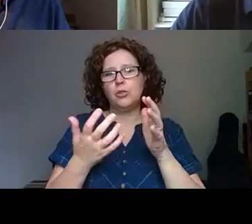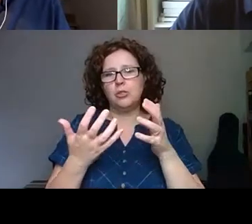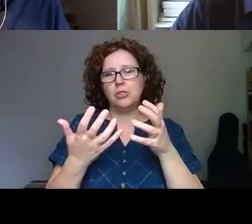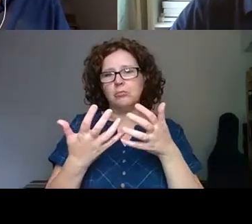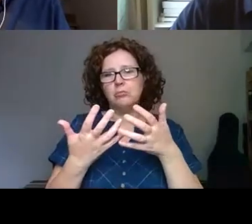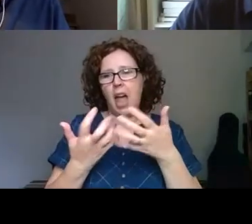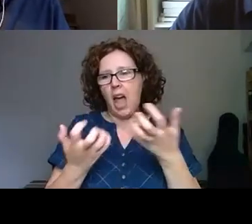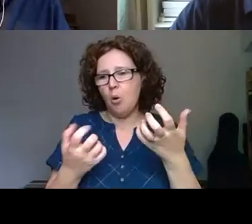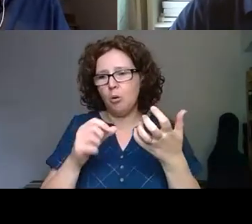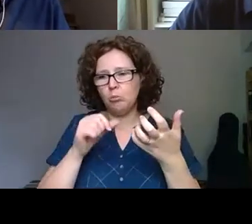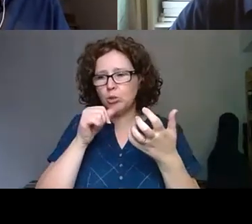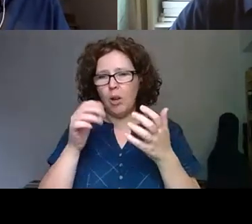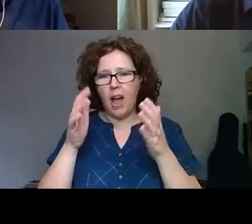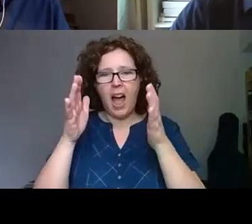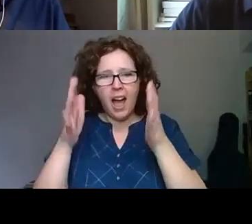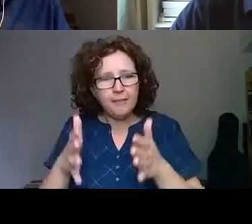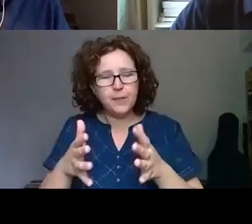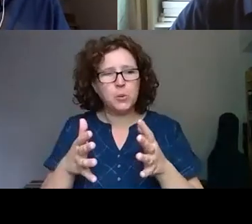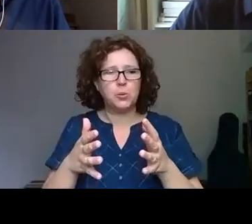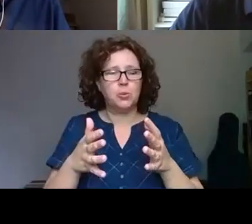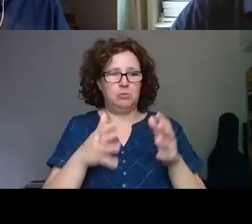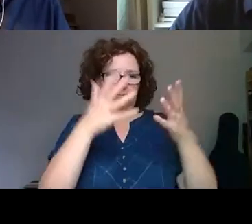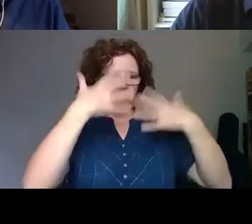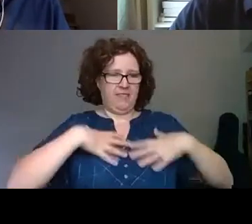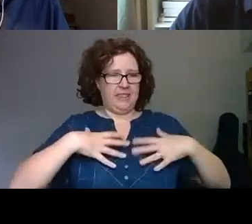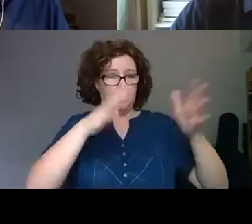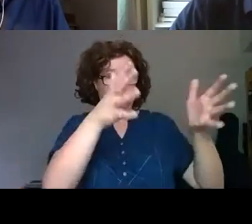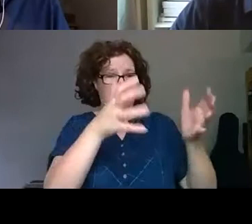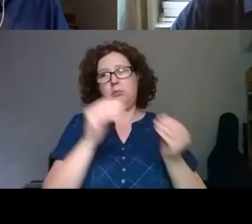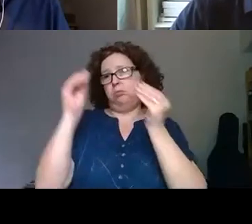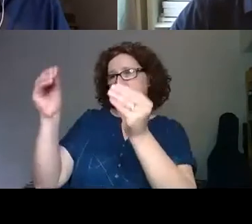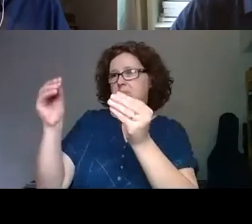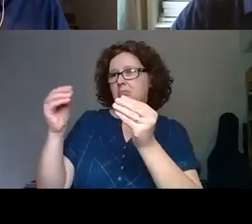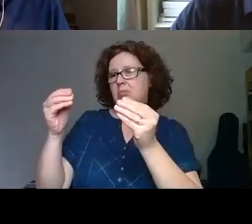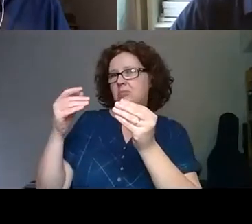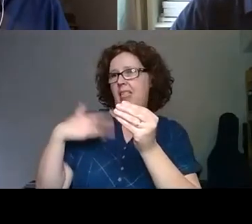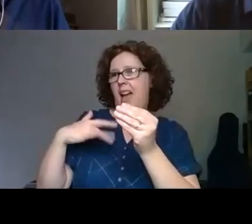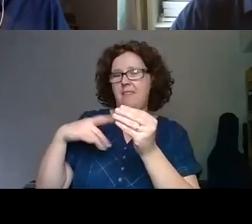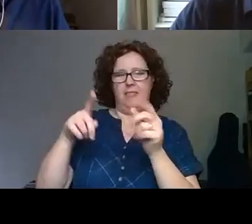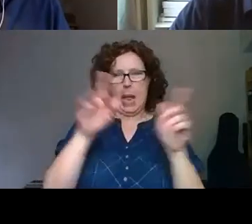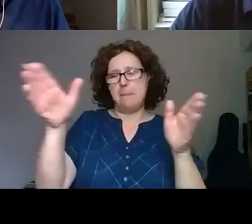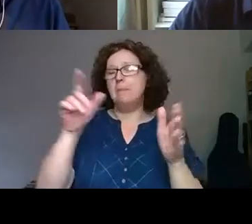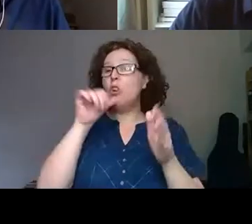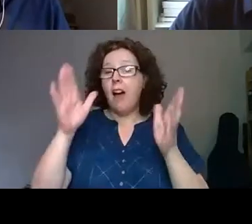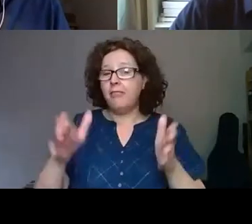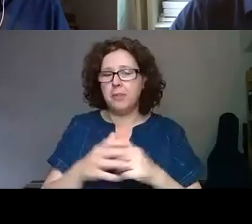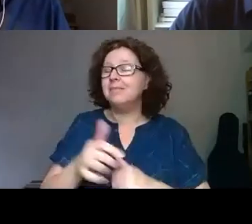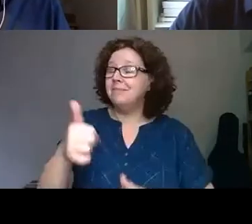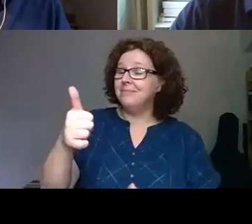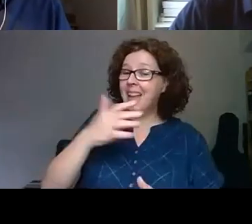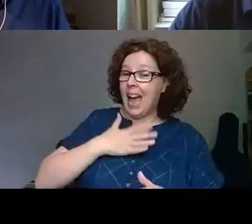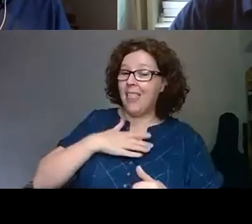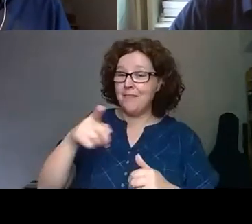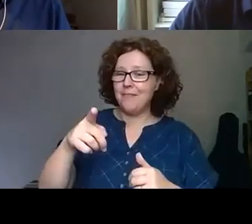like an online exhibition in the same way that we imagine it. So it has a very interactive response. I love that. I love,